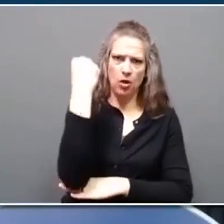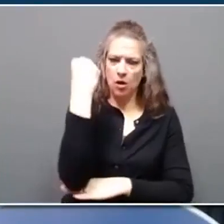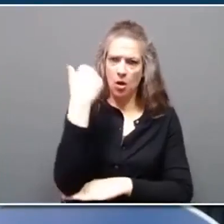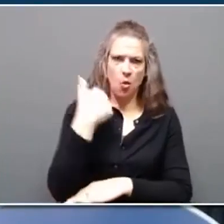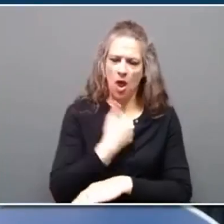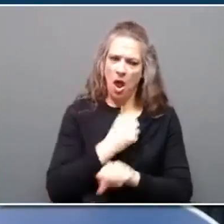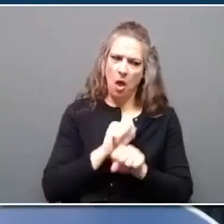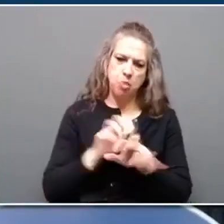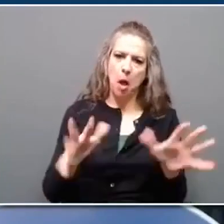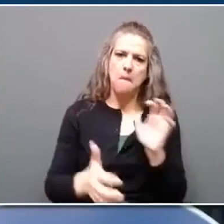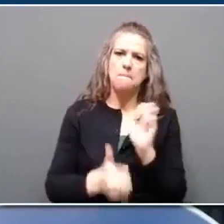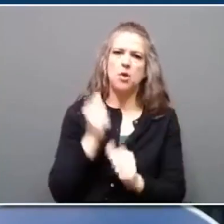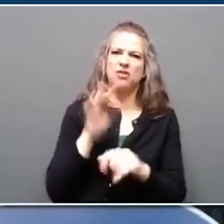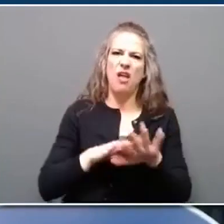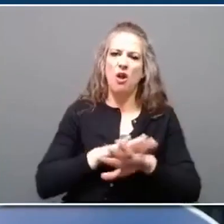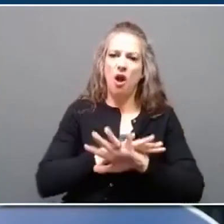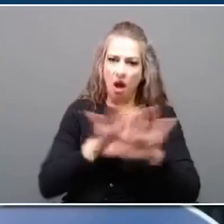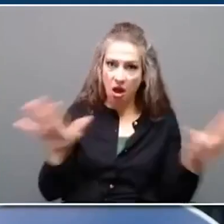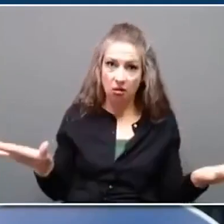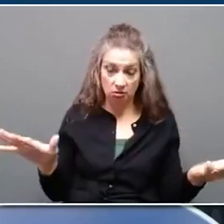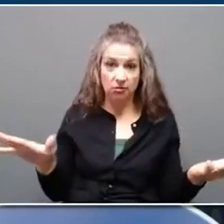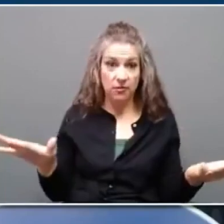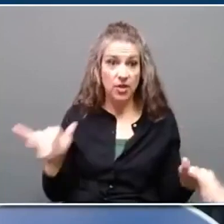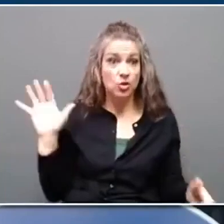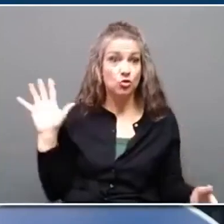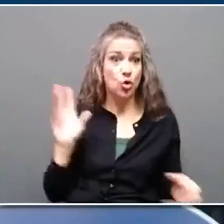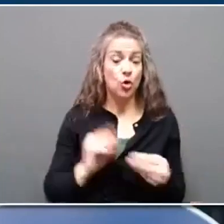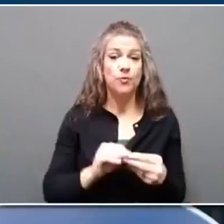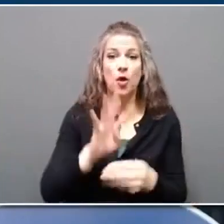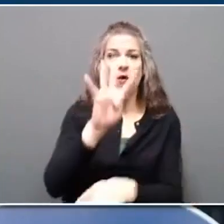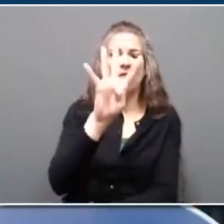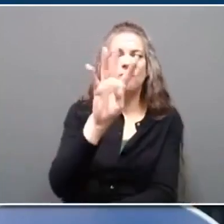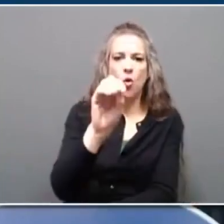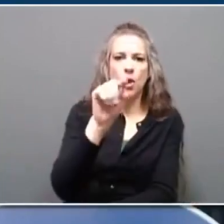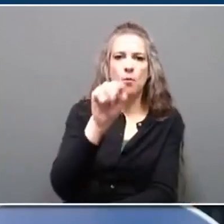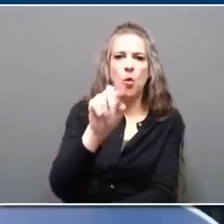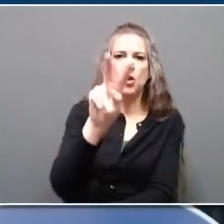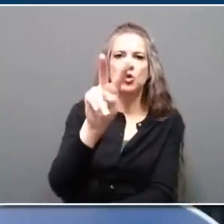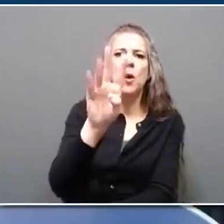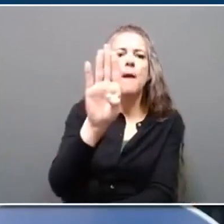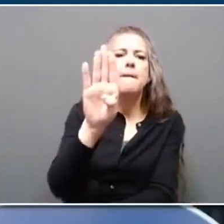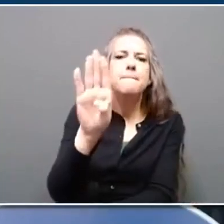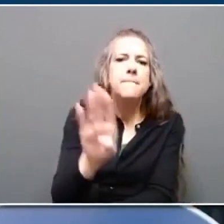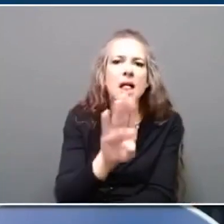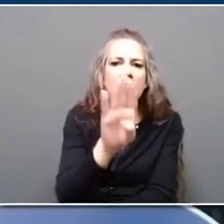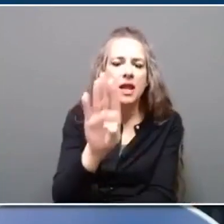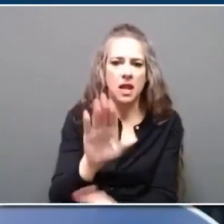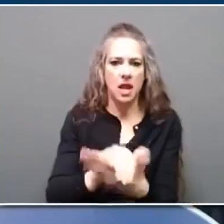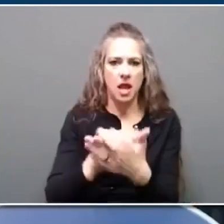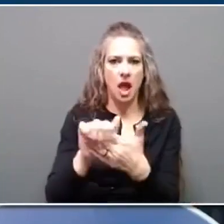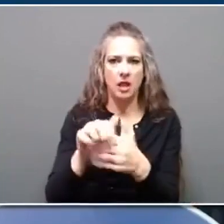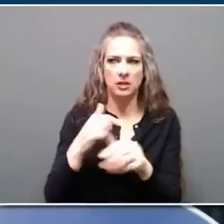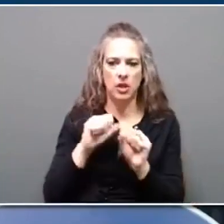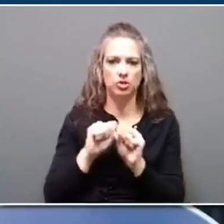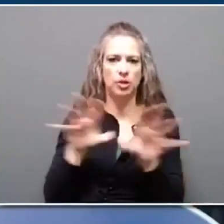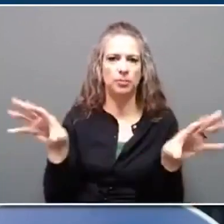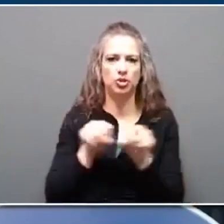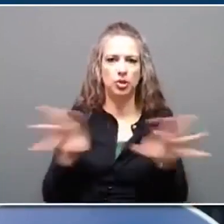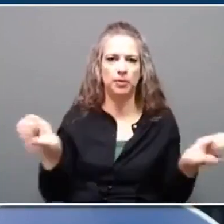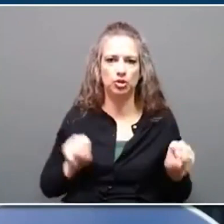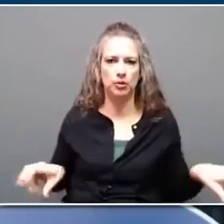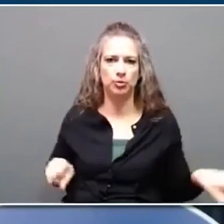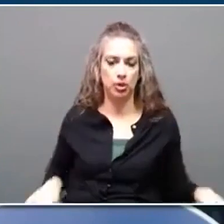in Kentucky. That new total is $40.2 billion in exports, and that was a 16